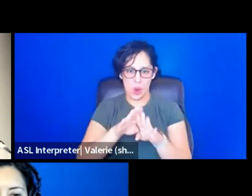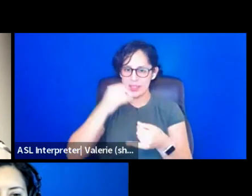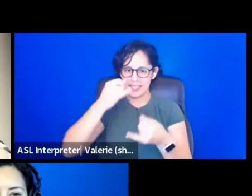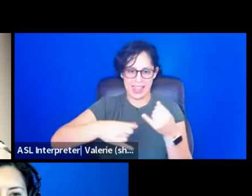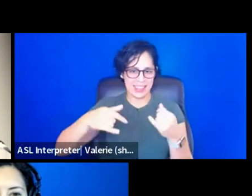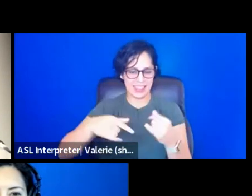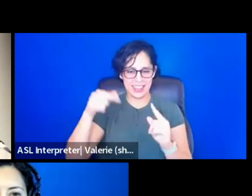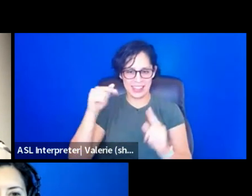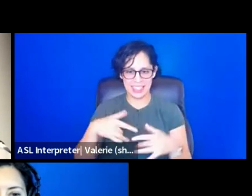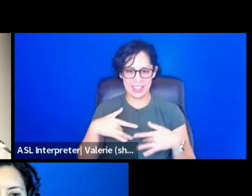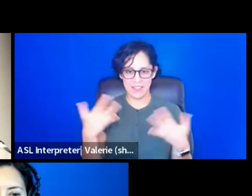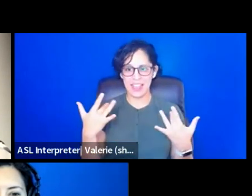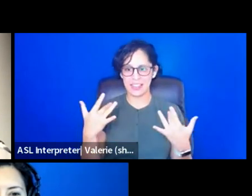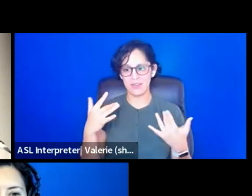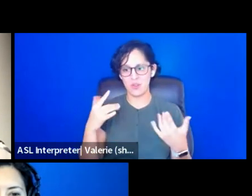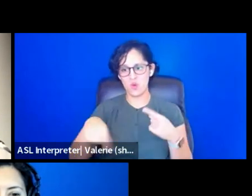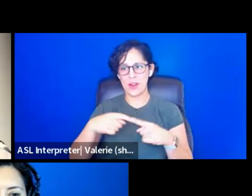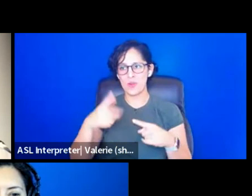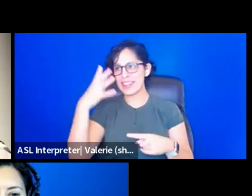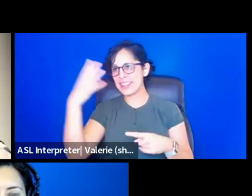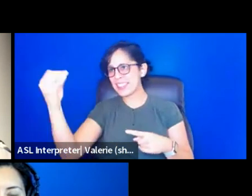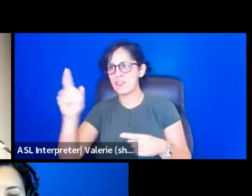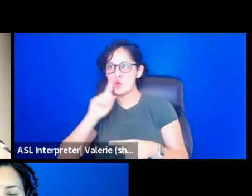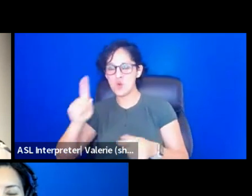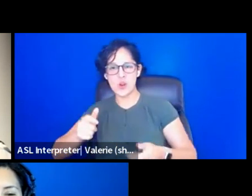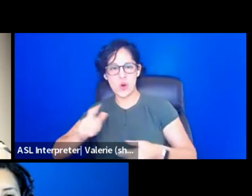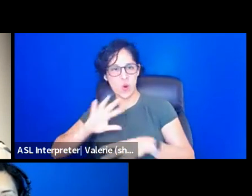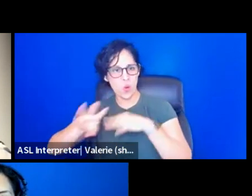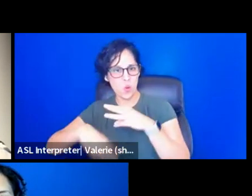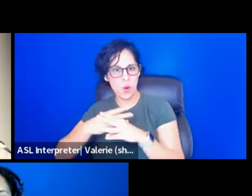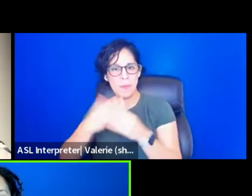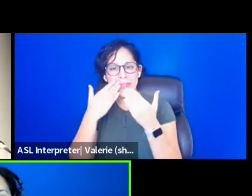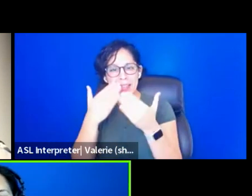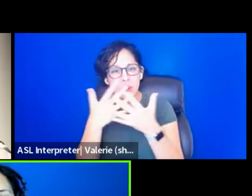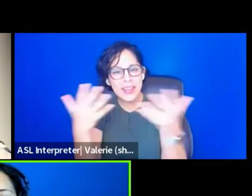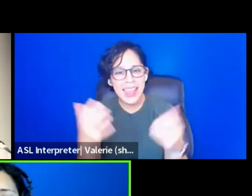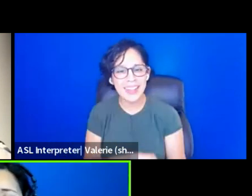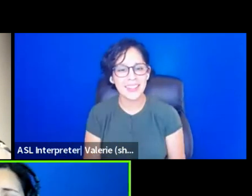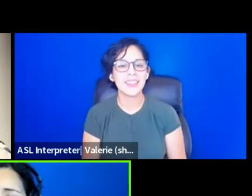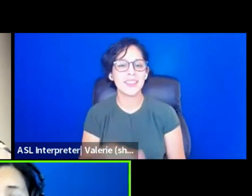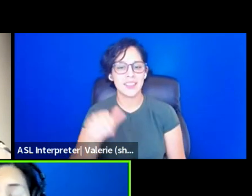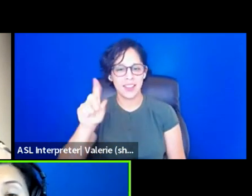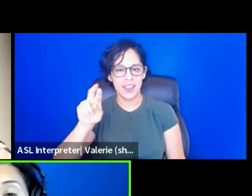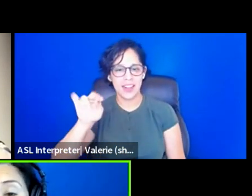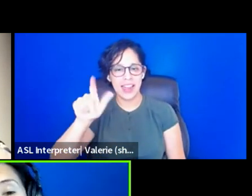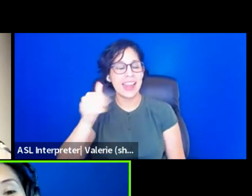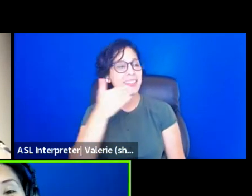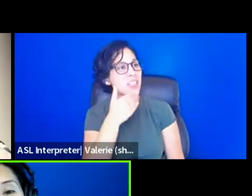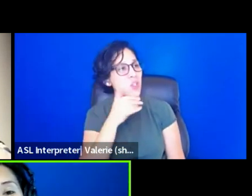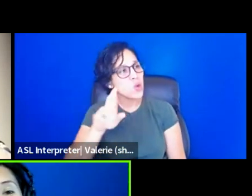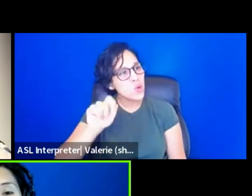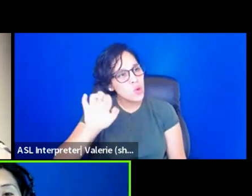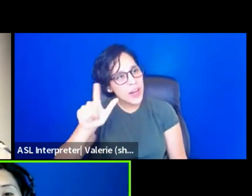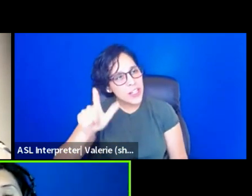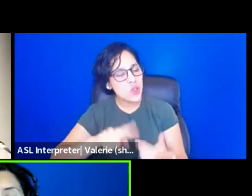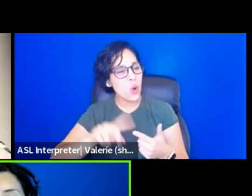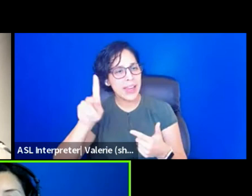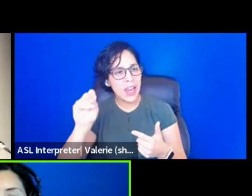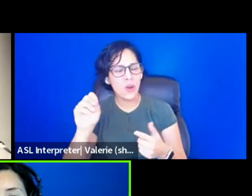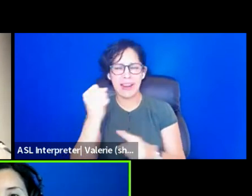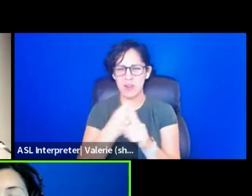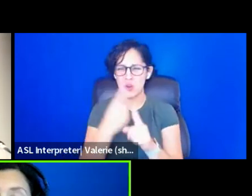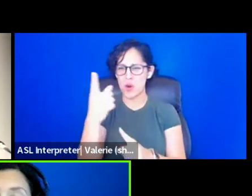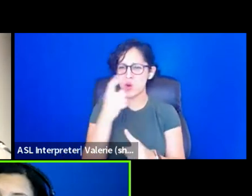but just until, as KO said, we meet again. Thank you. Thank you so much, Rachel. Thank you, KO and everyone who is